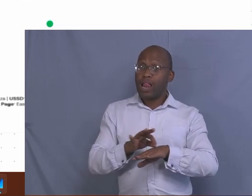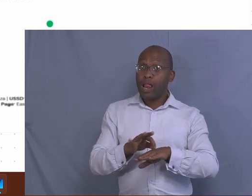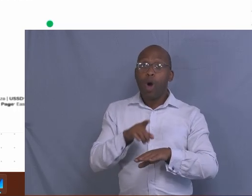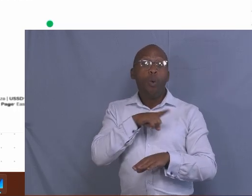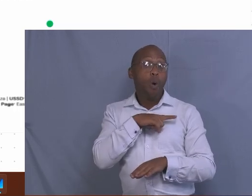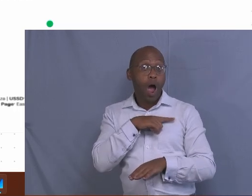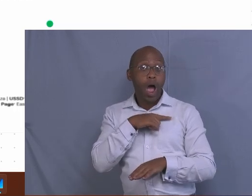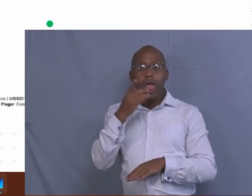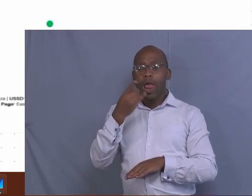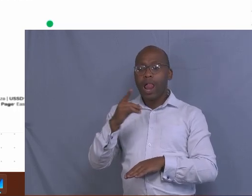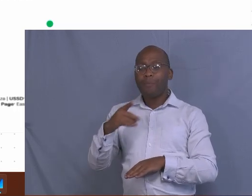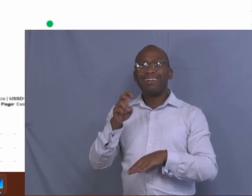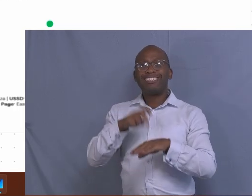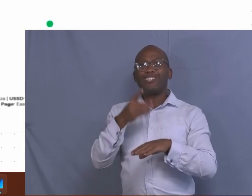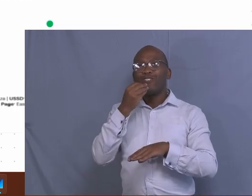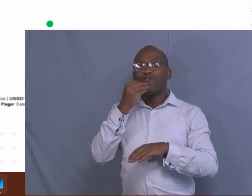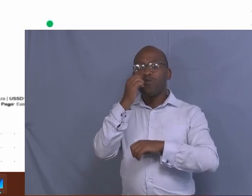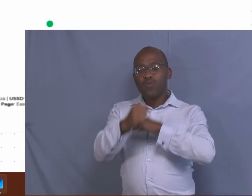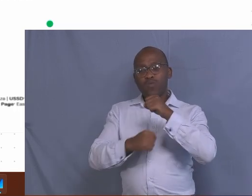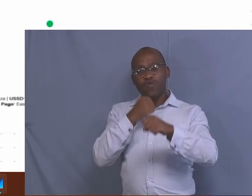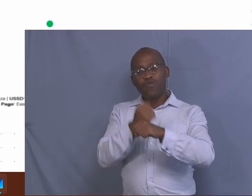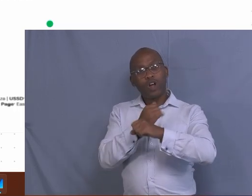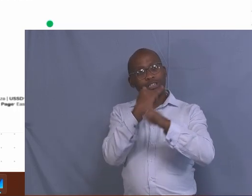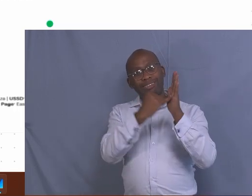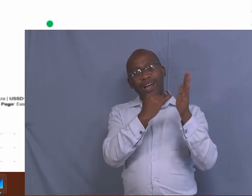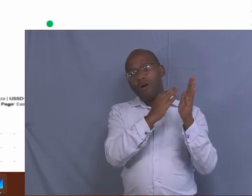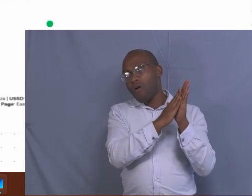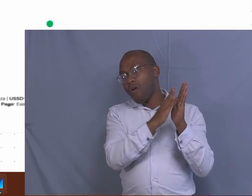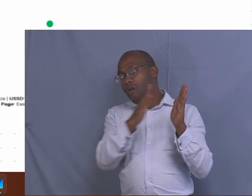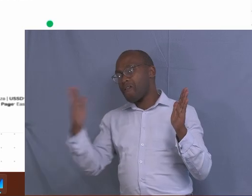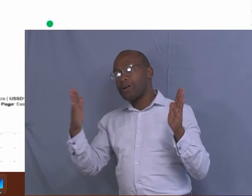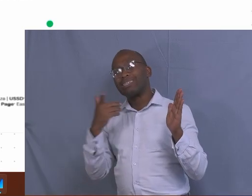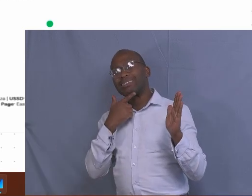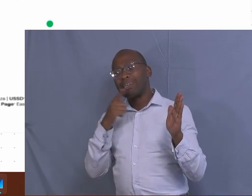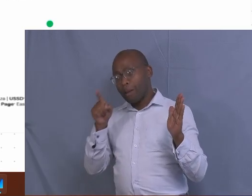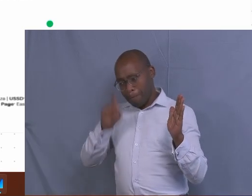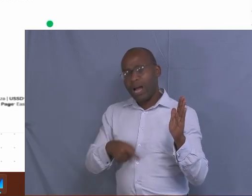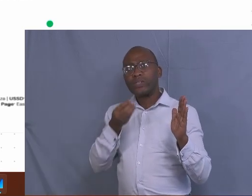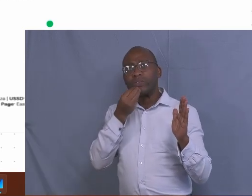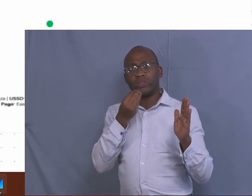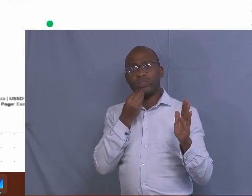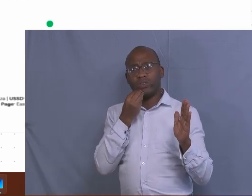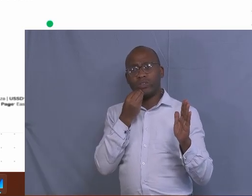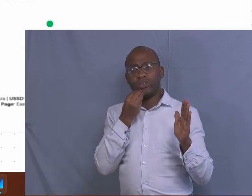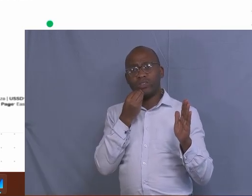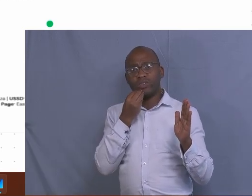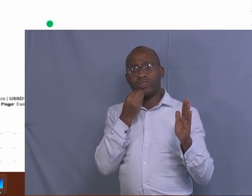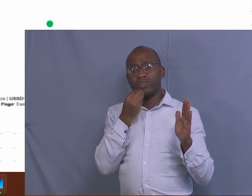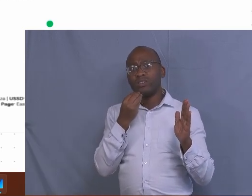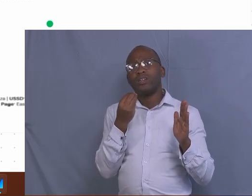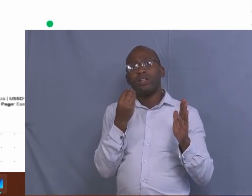it's for a flow, that one. There are steps that we need to consider. You need step number one to calculate the